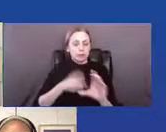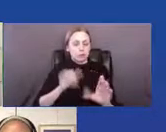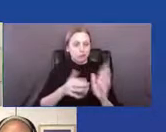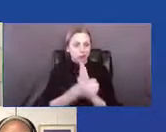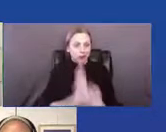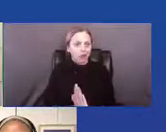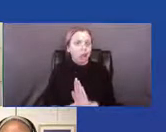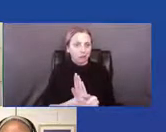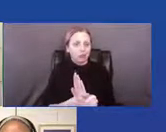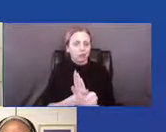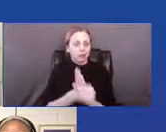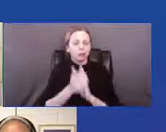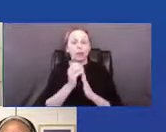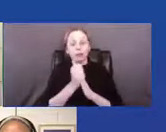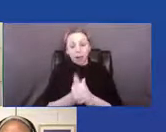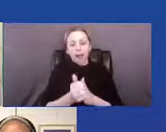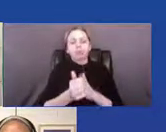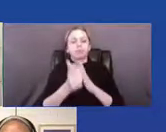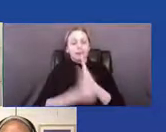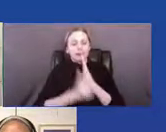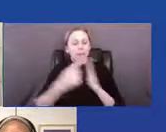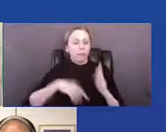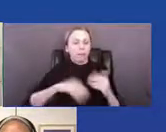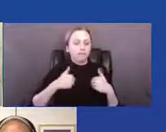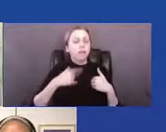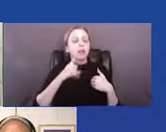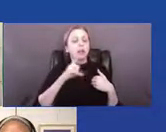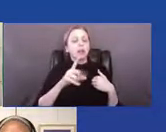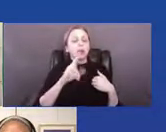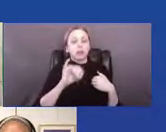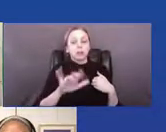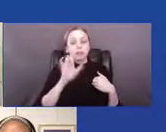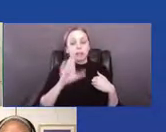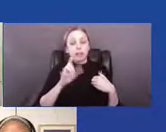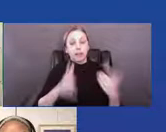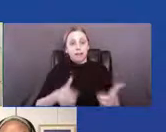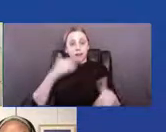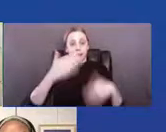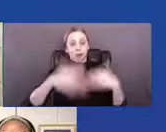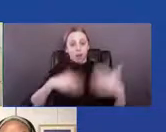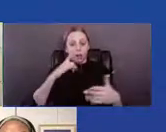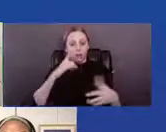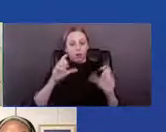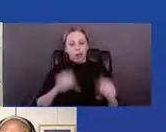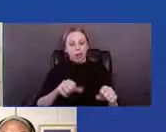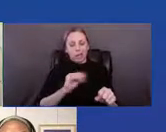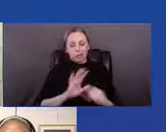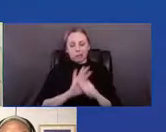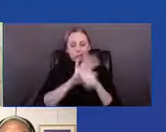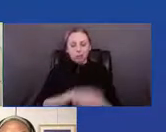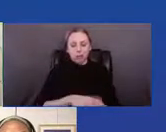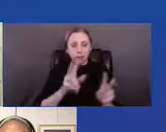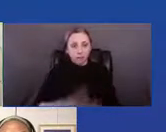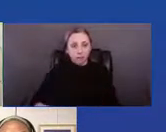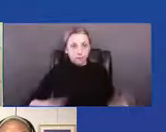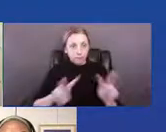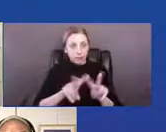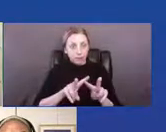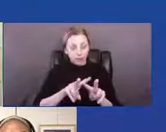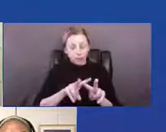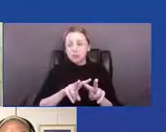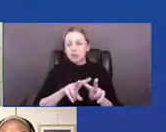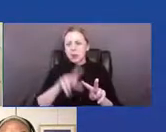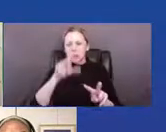New York City's fast pace and glorification of ableist and oppressive values must be opposed at